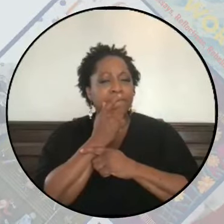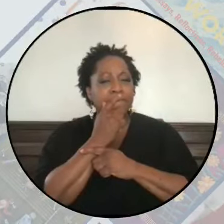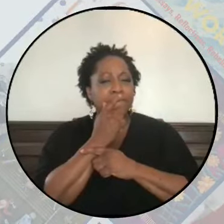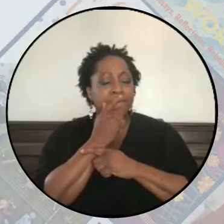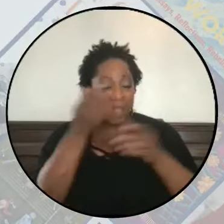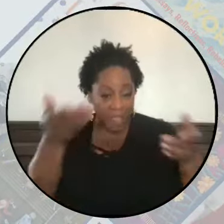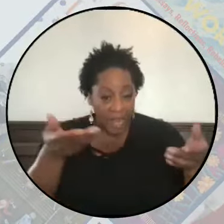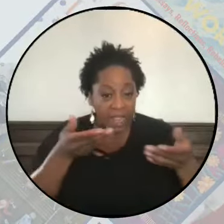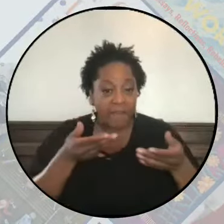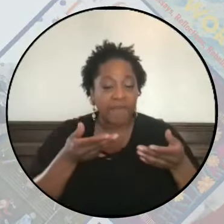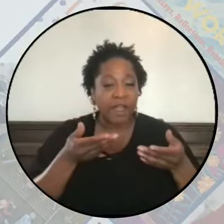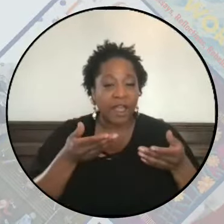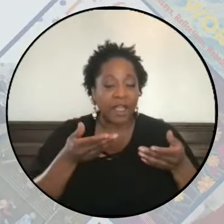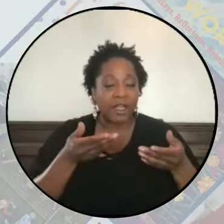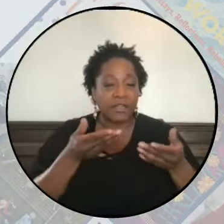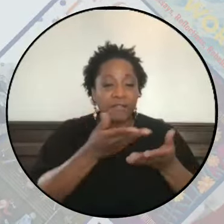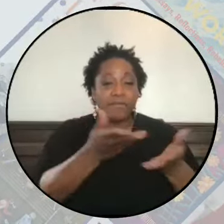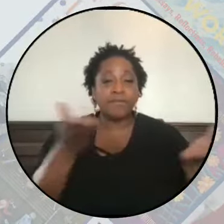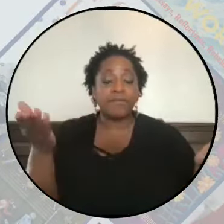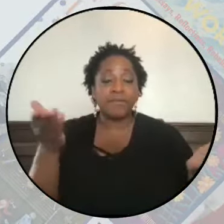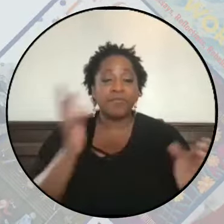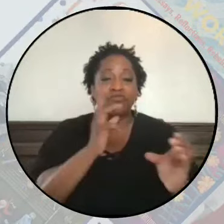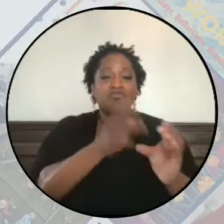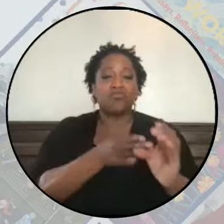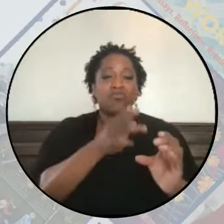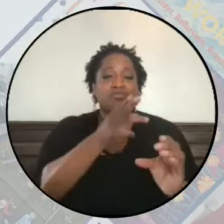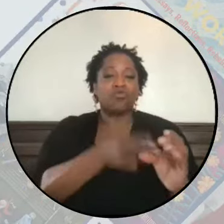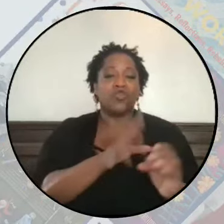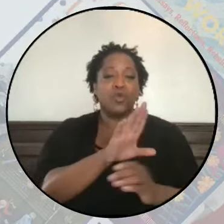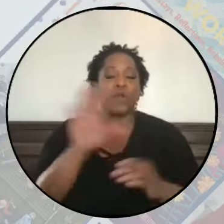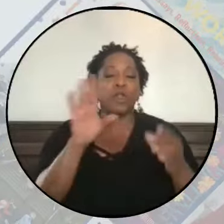and I invite anyone to jump in.